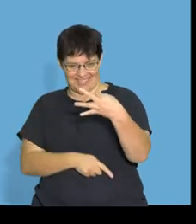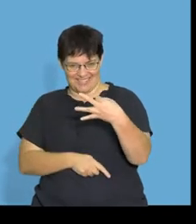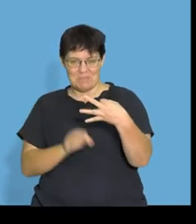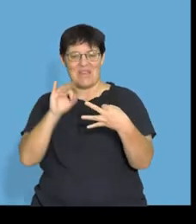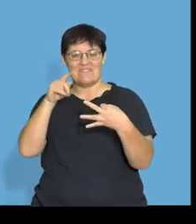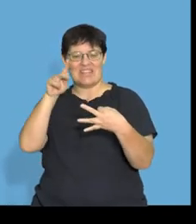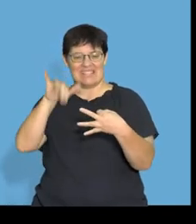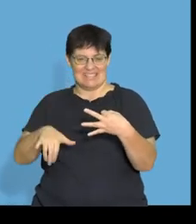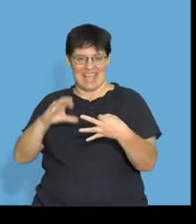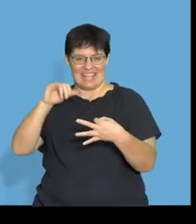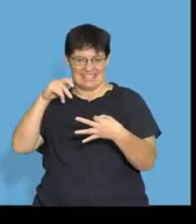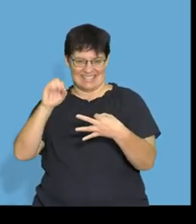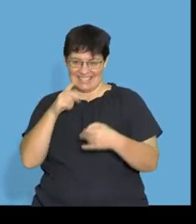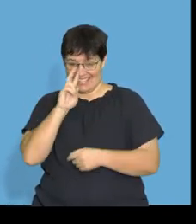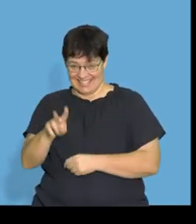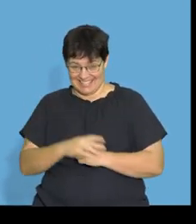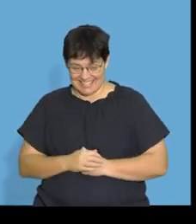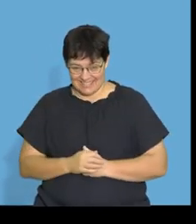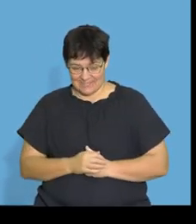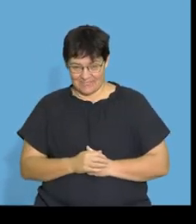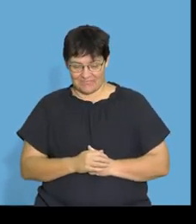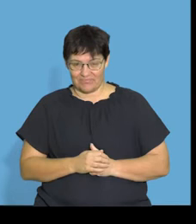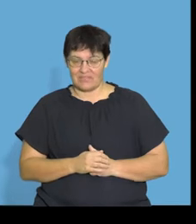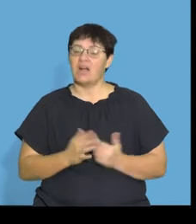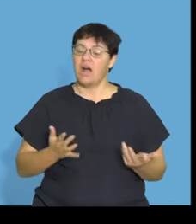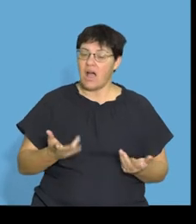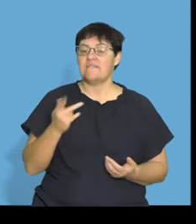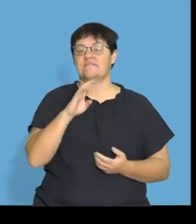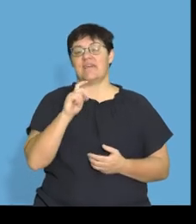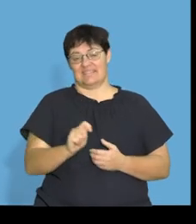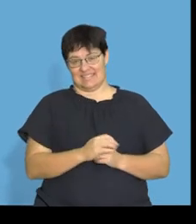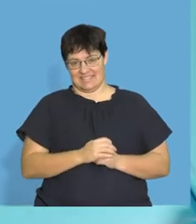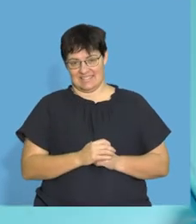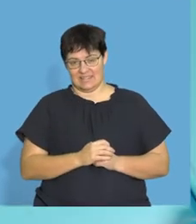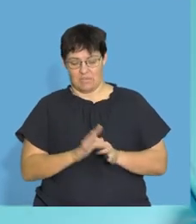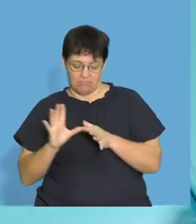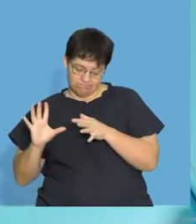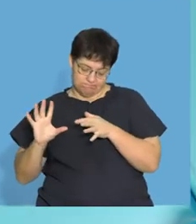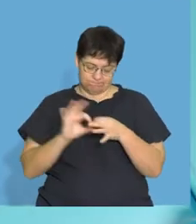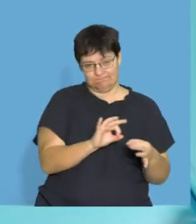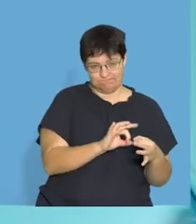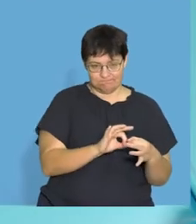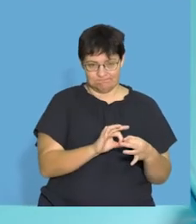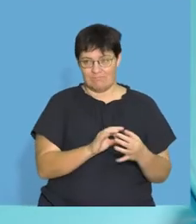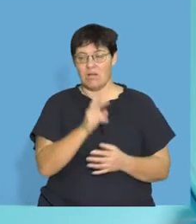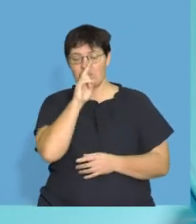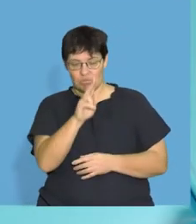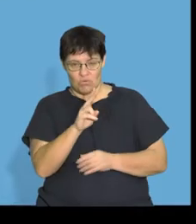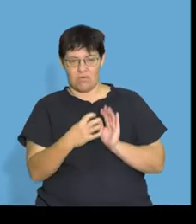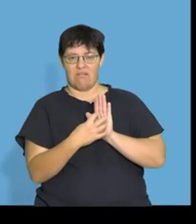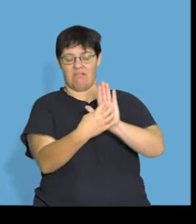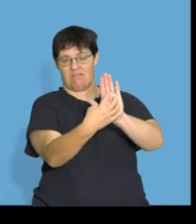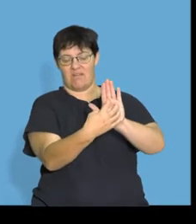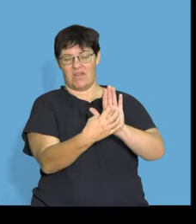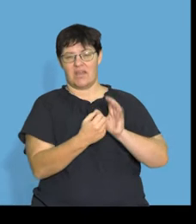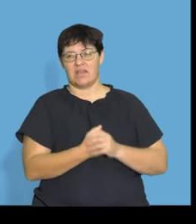There's my fatty acid. All right, so that's when we talk about fats. They bonded together. Have a look at the diagram